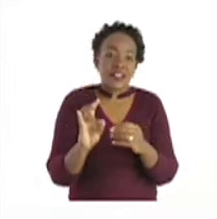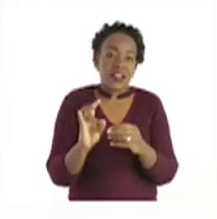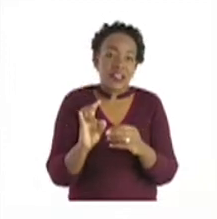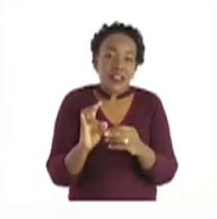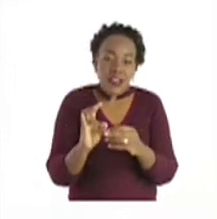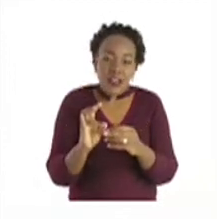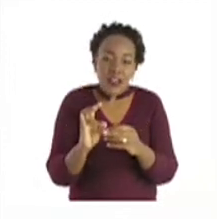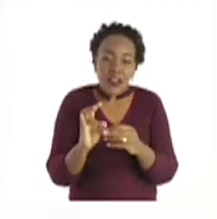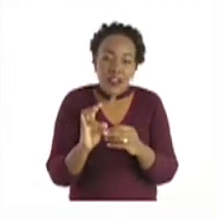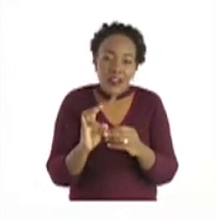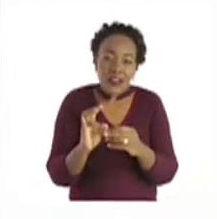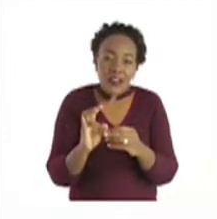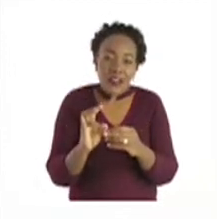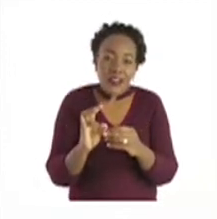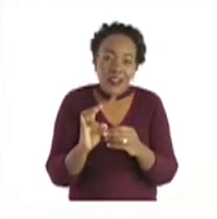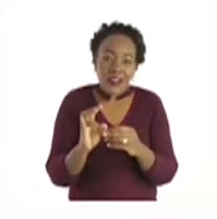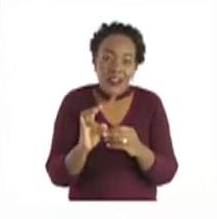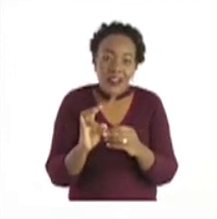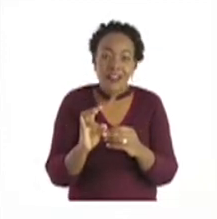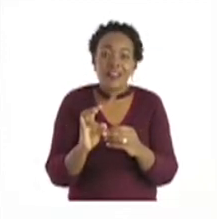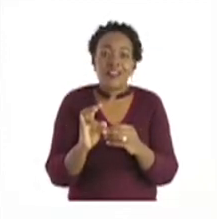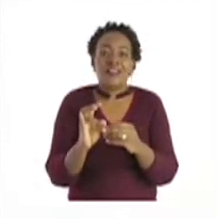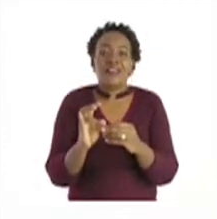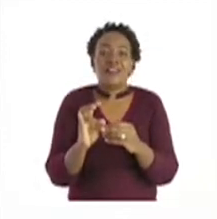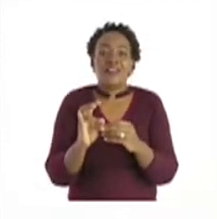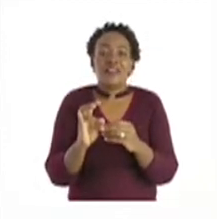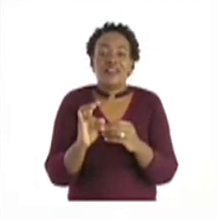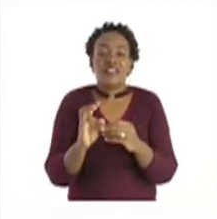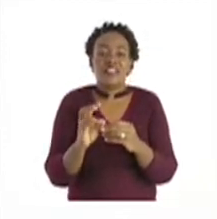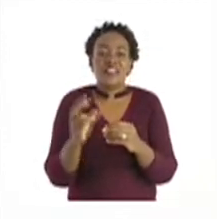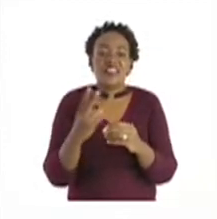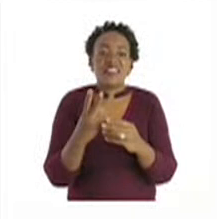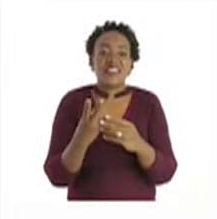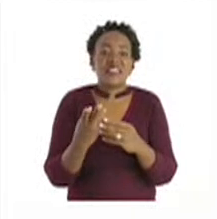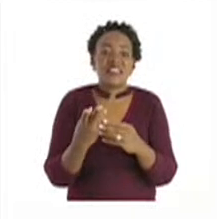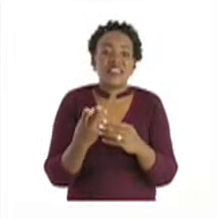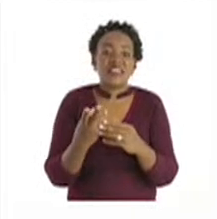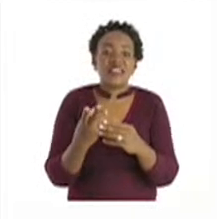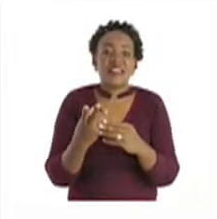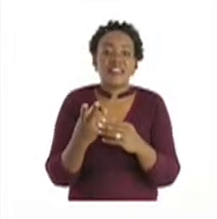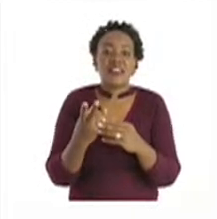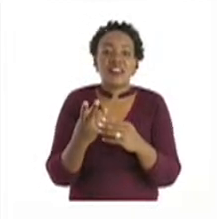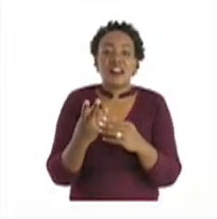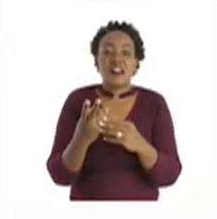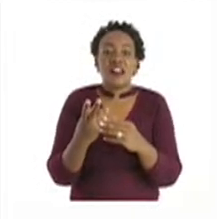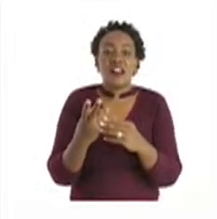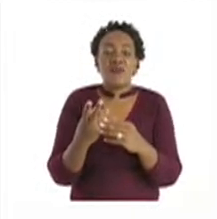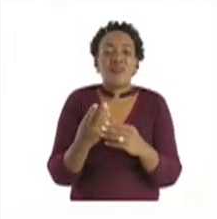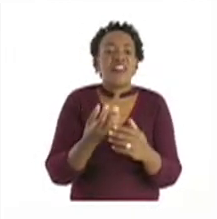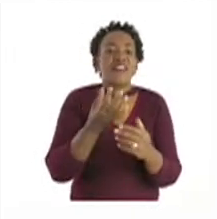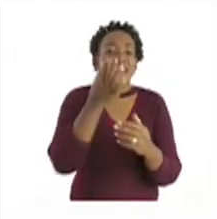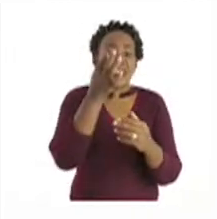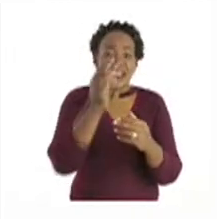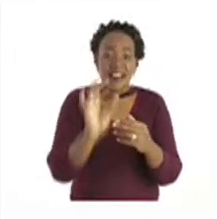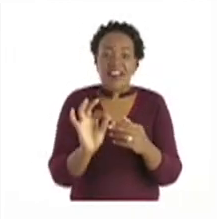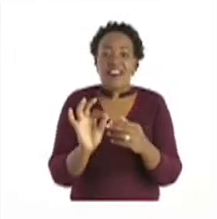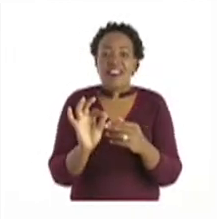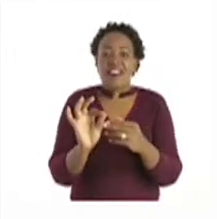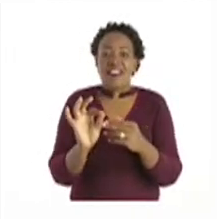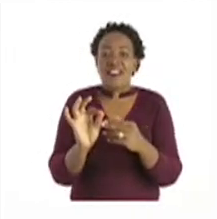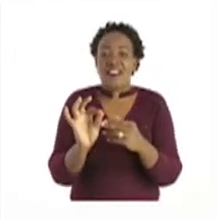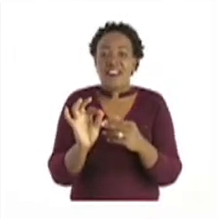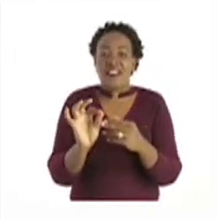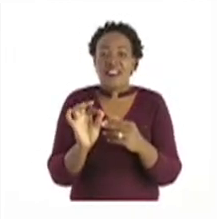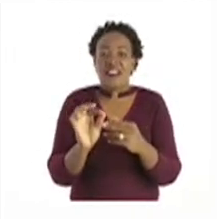Number 7 from our booklet. Let's check. We have a 9. We